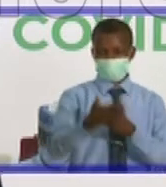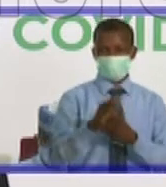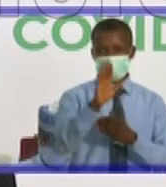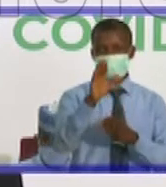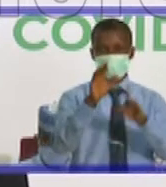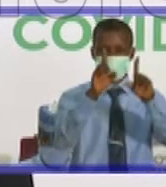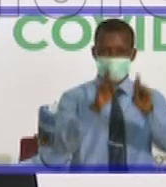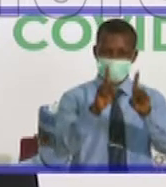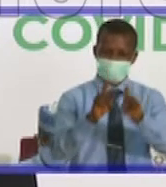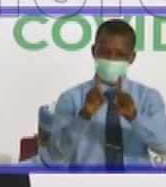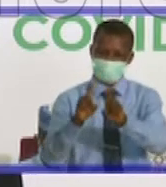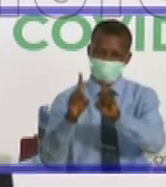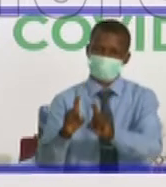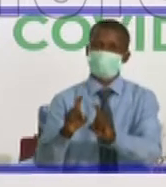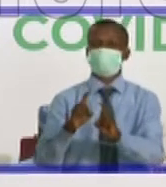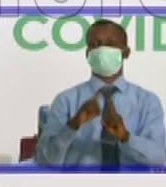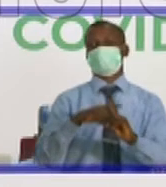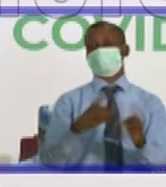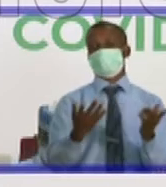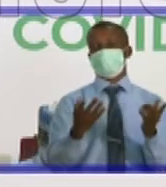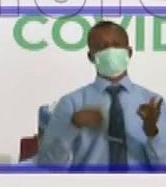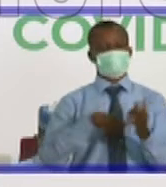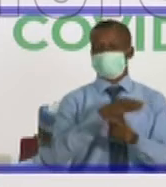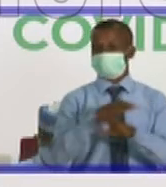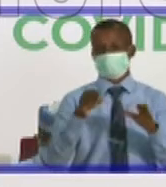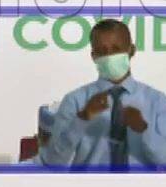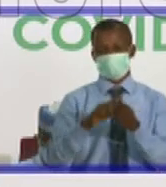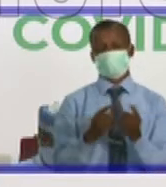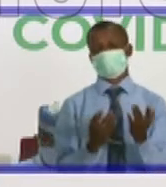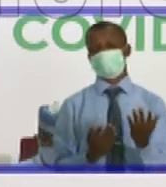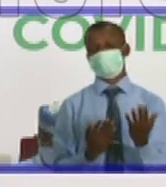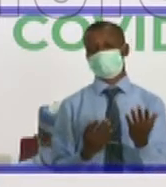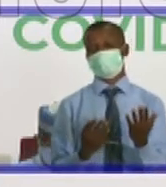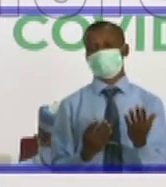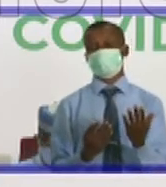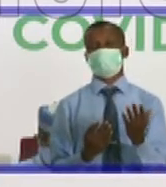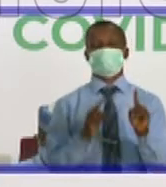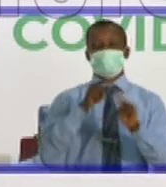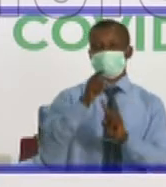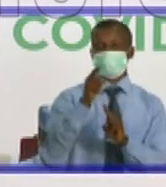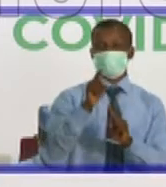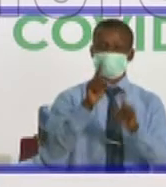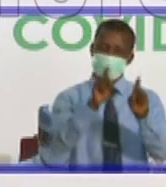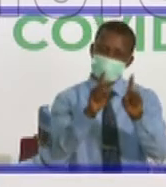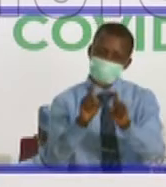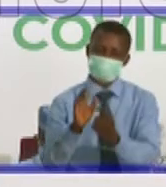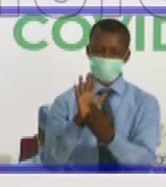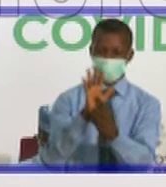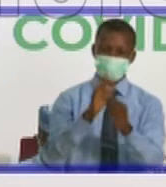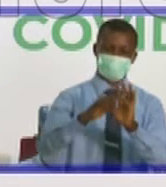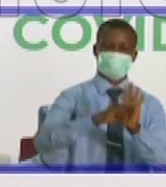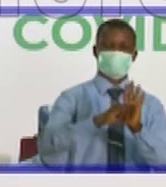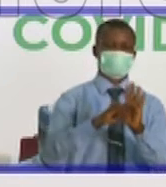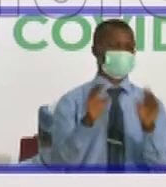positive test. So we no longer have to wait for a negative test to discharge. You can be